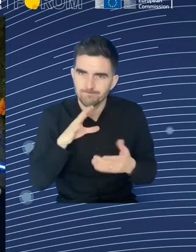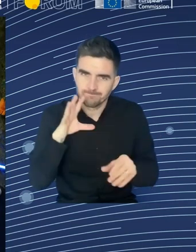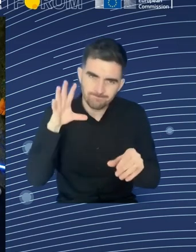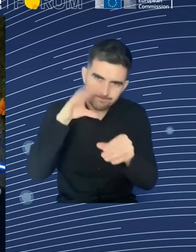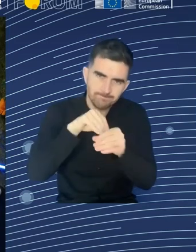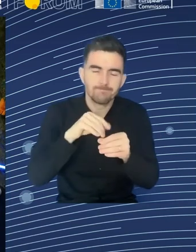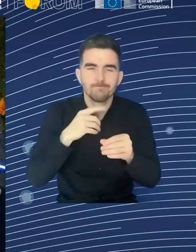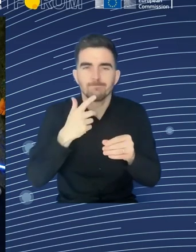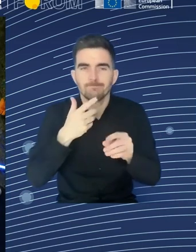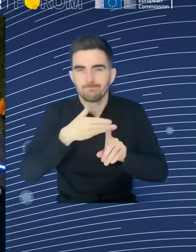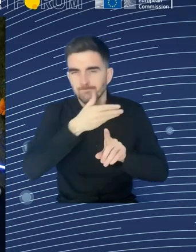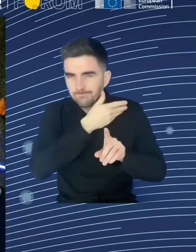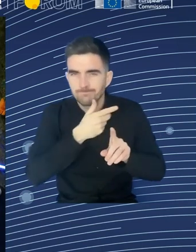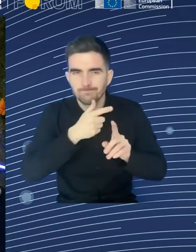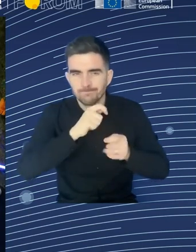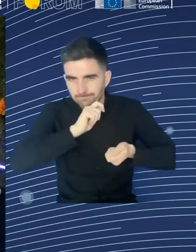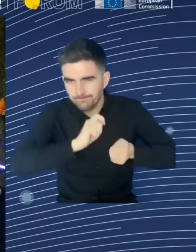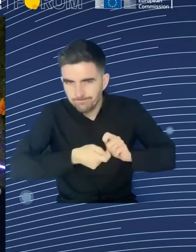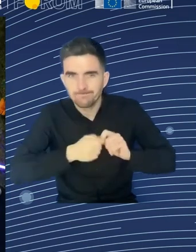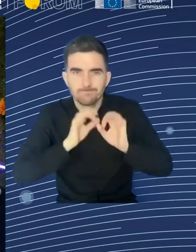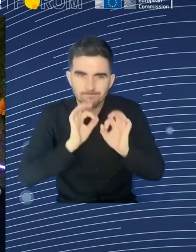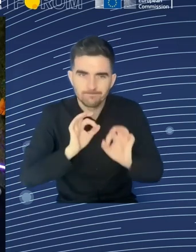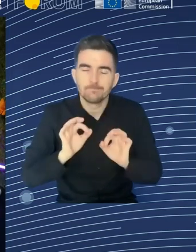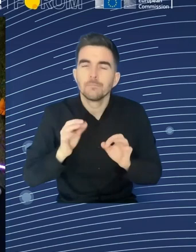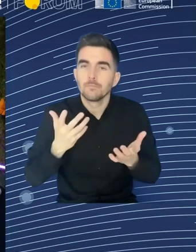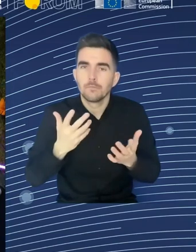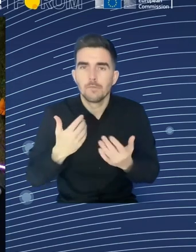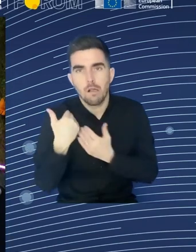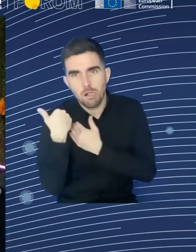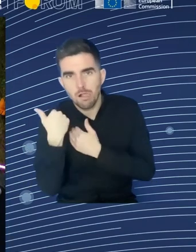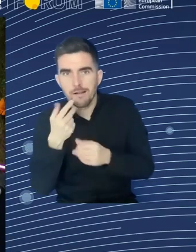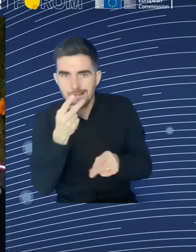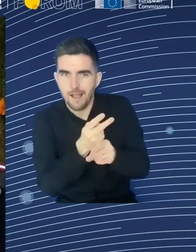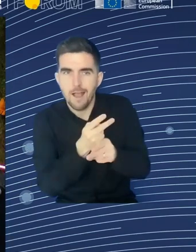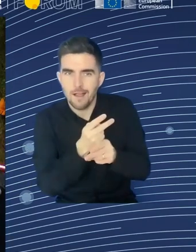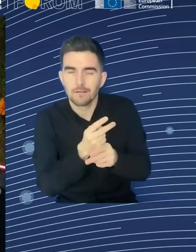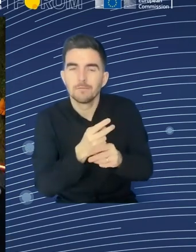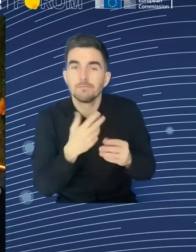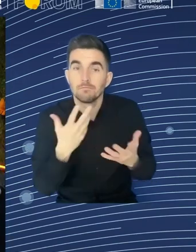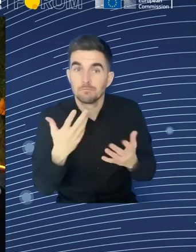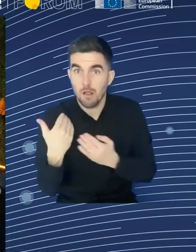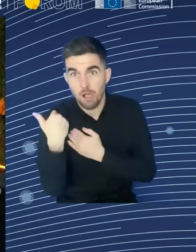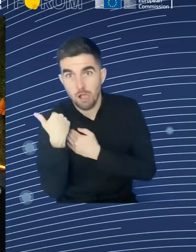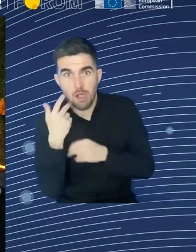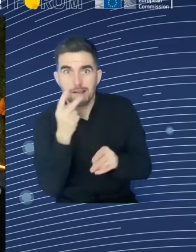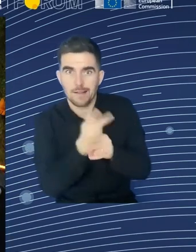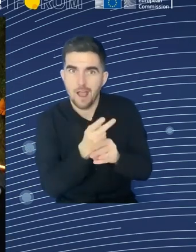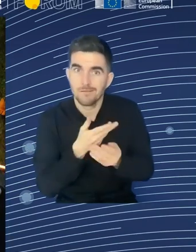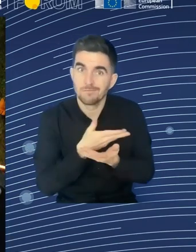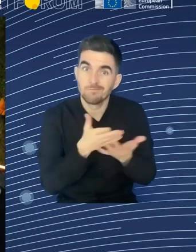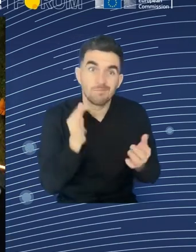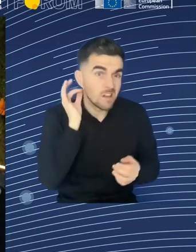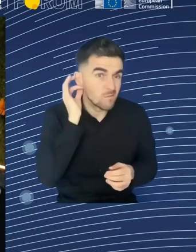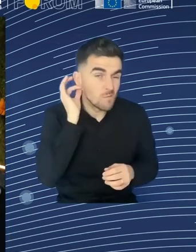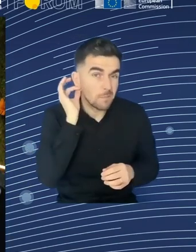are in their, let's say, 50s or 60s because they need to care of their older parents. And this also affects their possibility